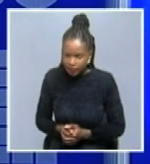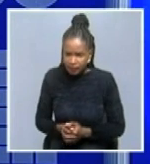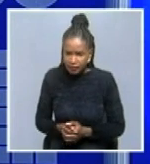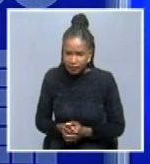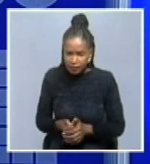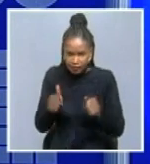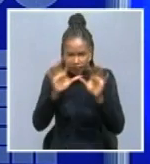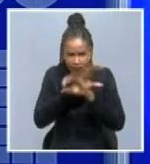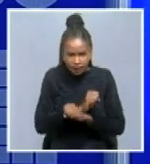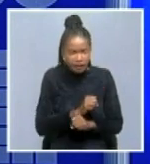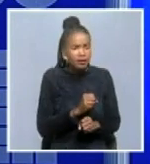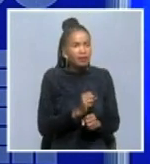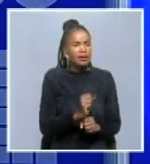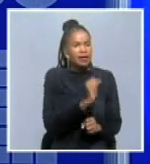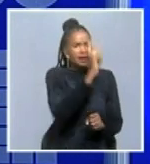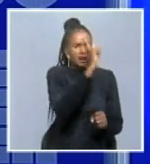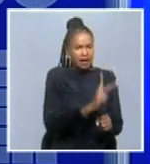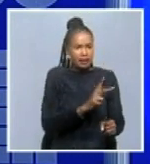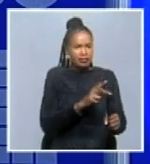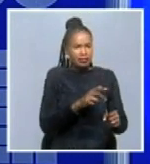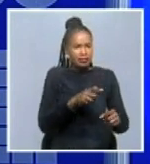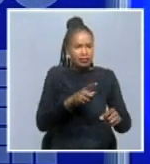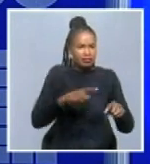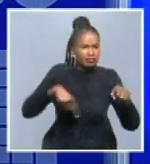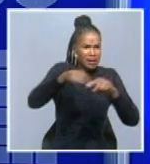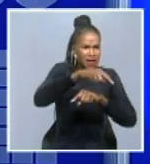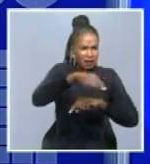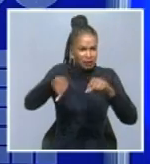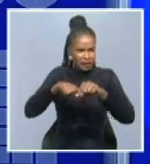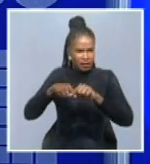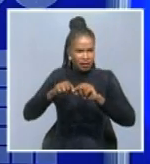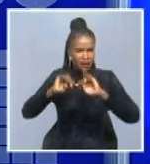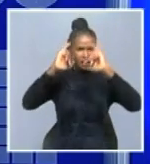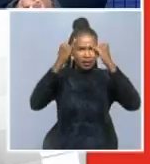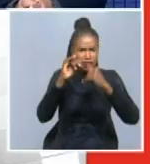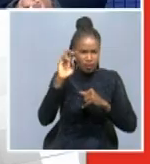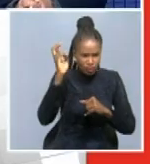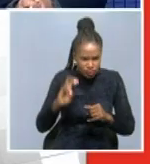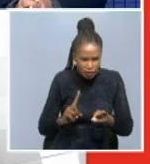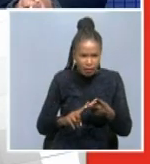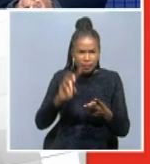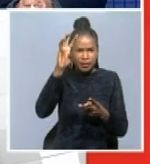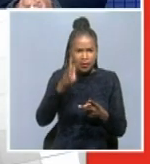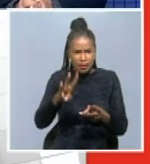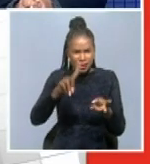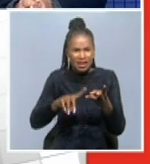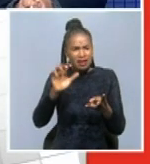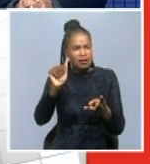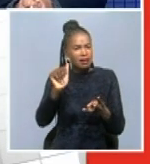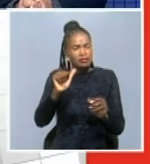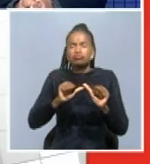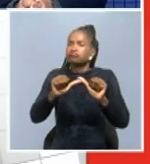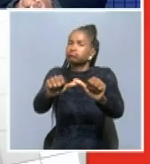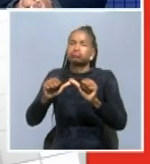Now, the movement of people out of risk towns is still a cause for concern,